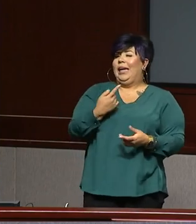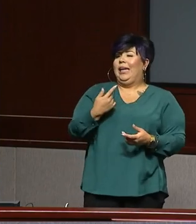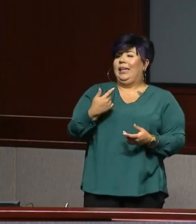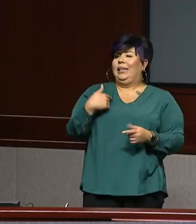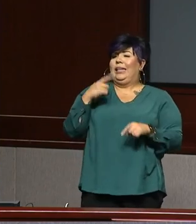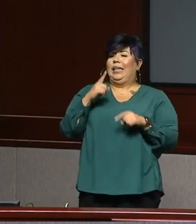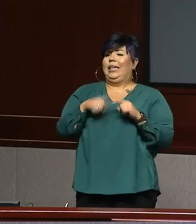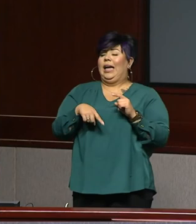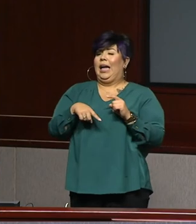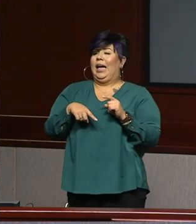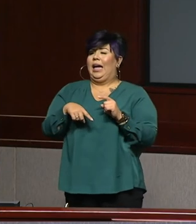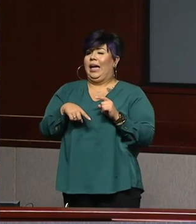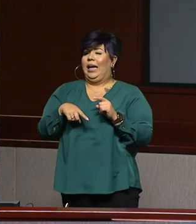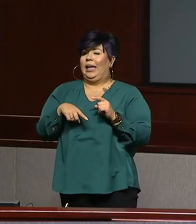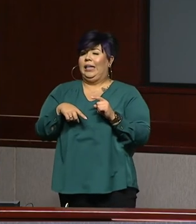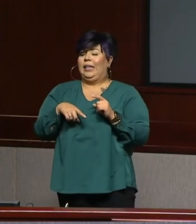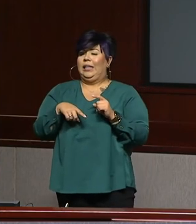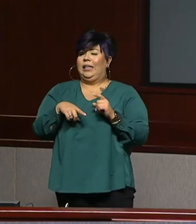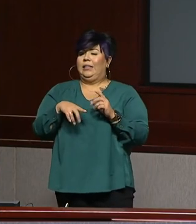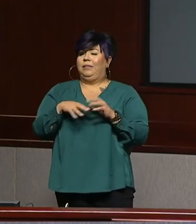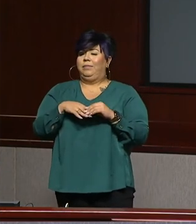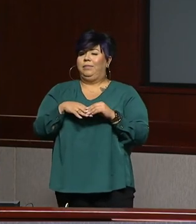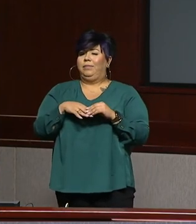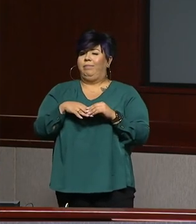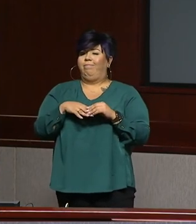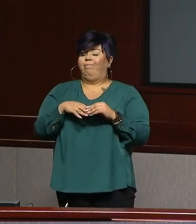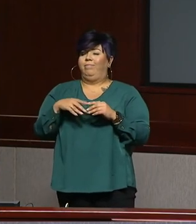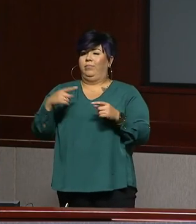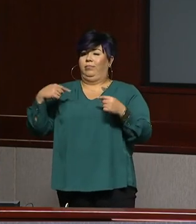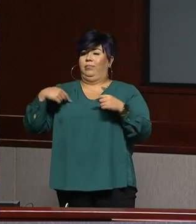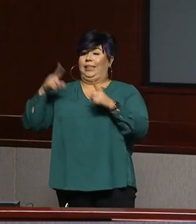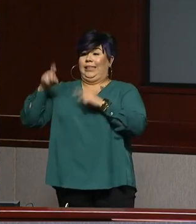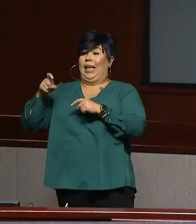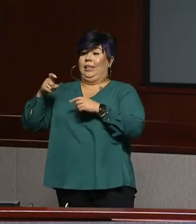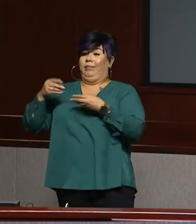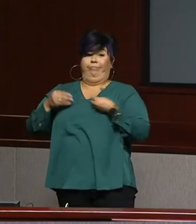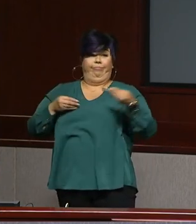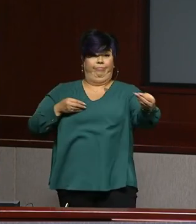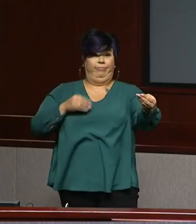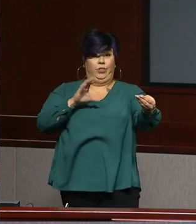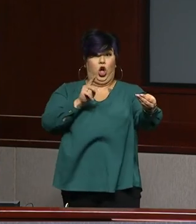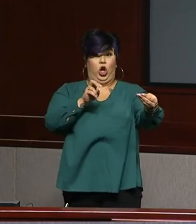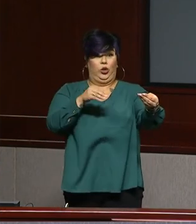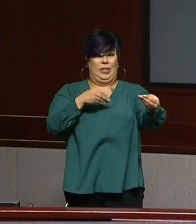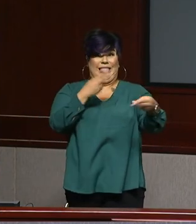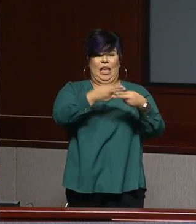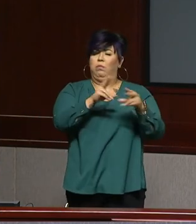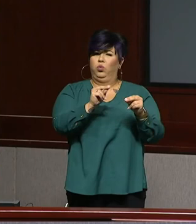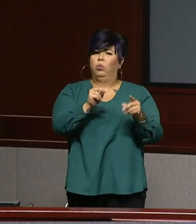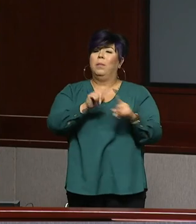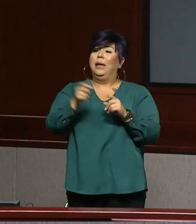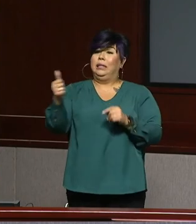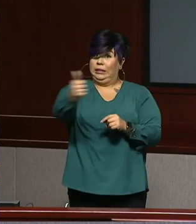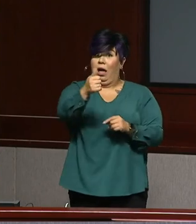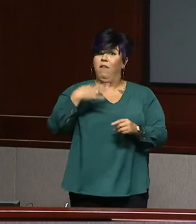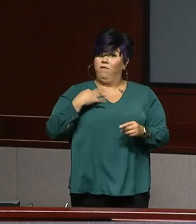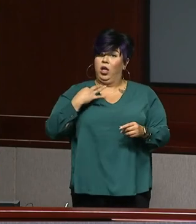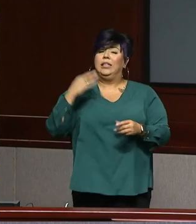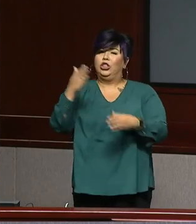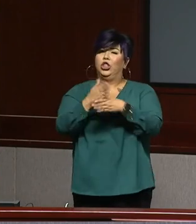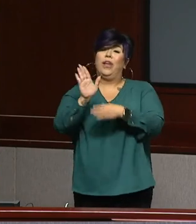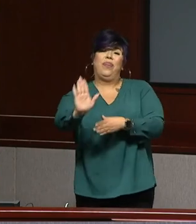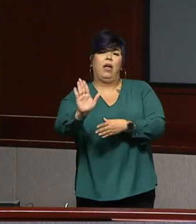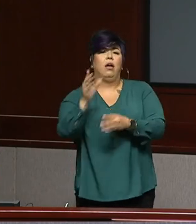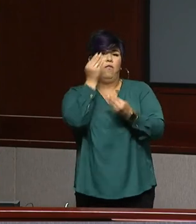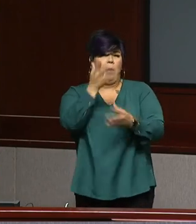that information, uh, to the Condors, but people can voluntarily on their own, uh, provide that information, which is why Mr. Riley